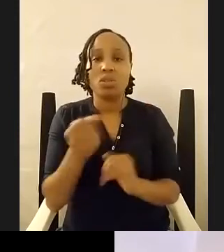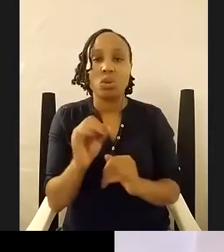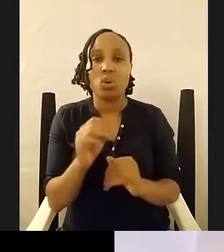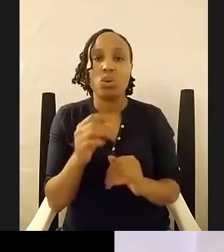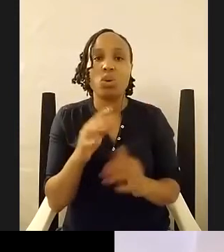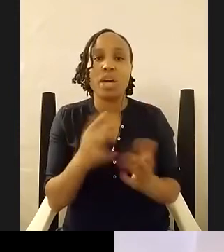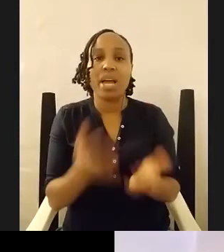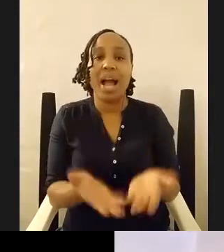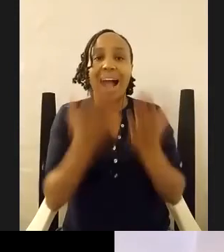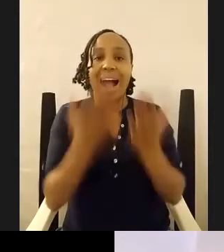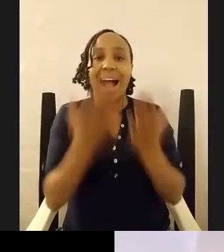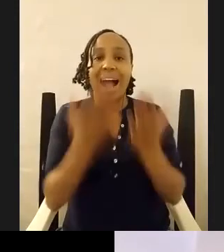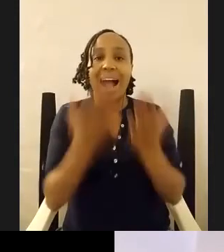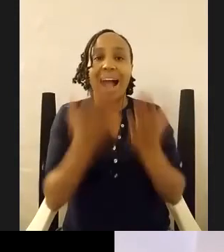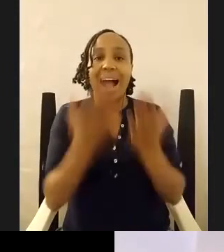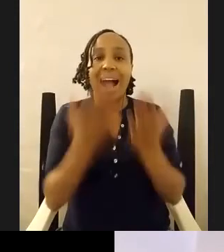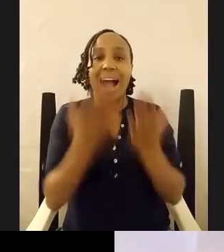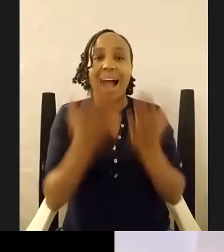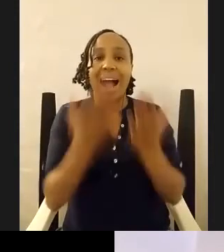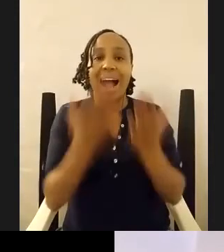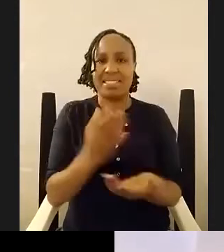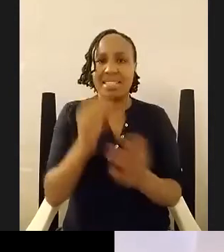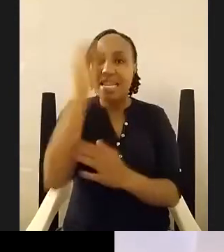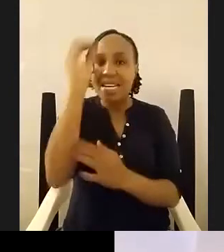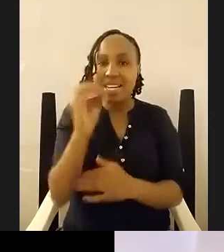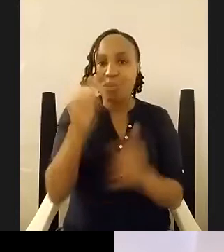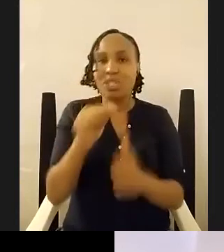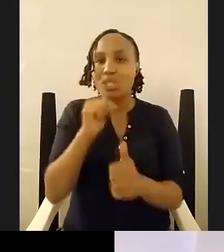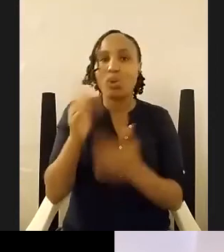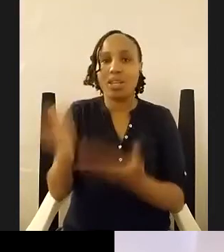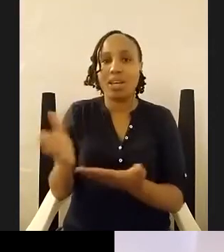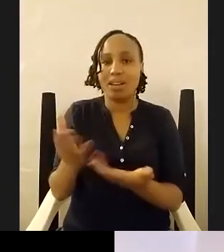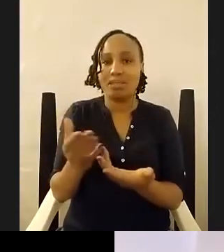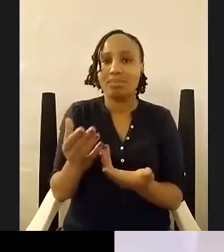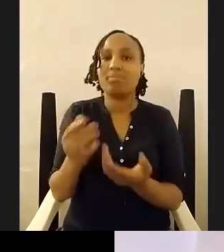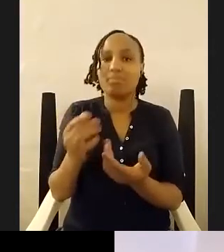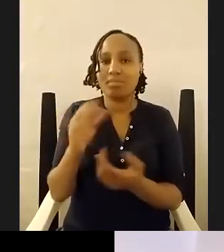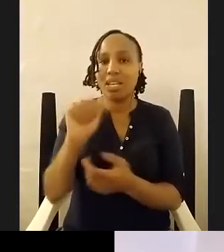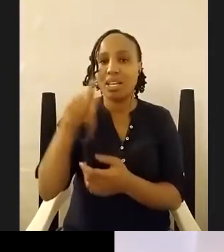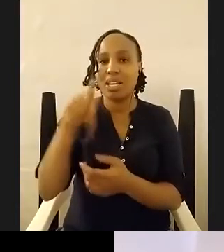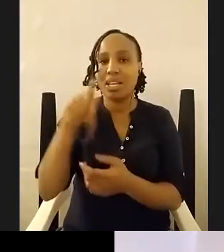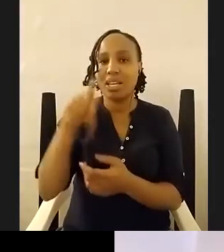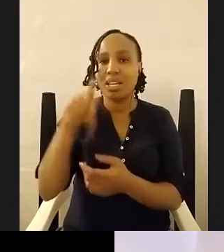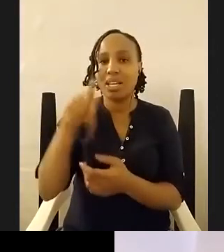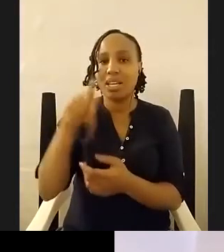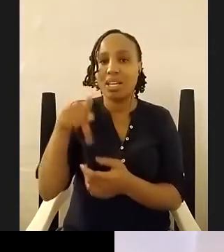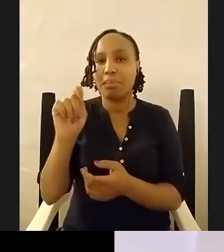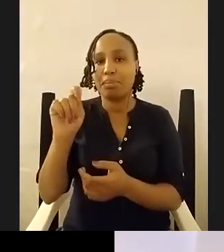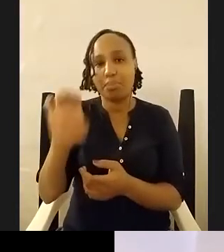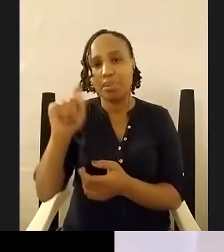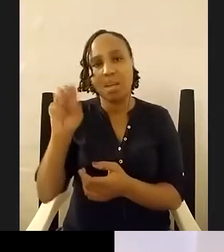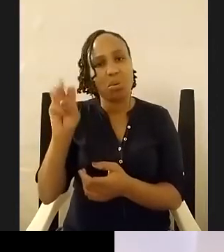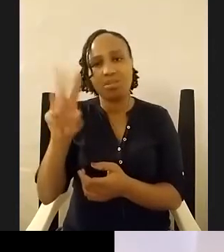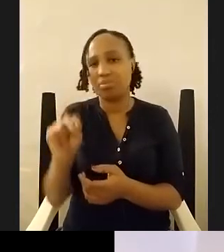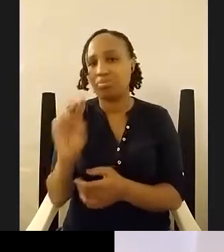doesn't exist in the world you know have i've been to cake town yes but is seraphine's cake town my version of cake town no mine was probably